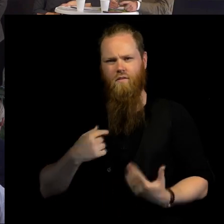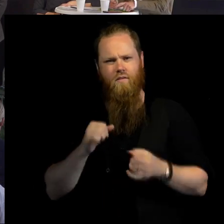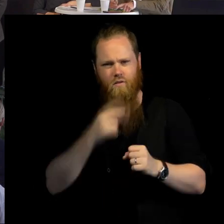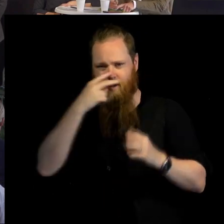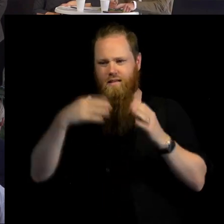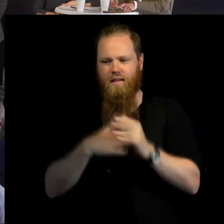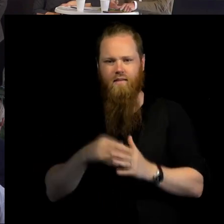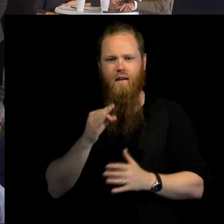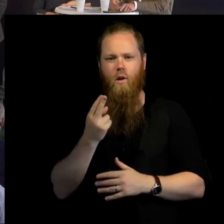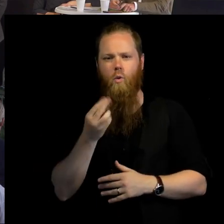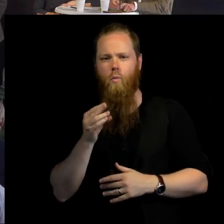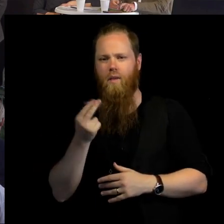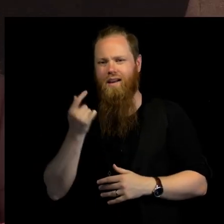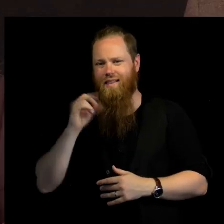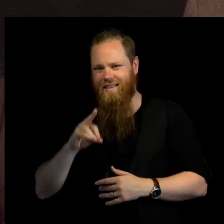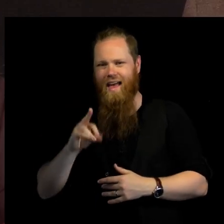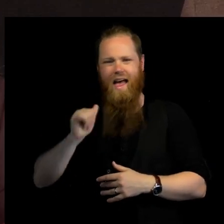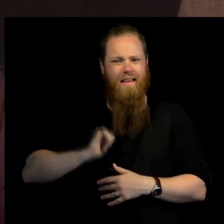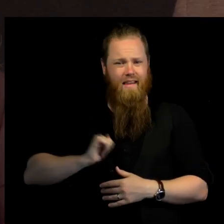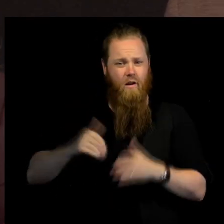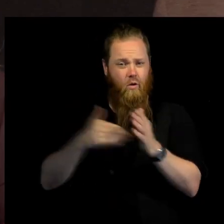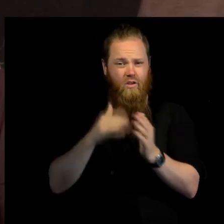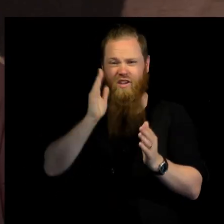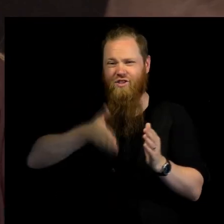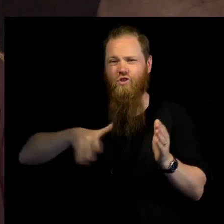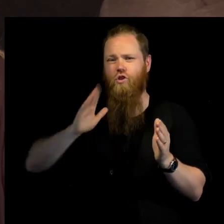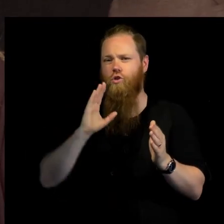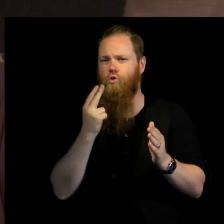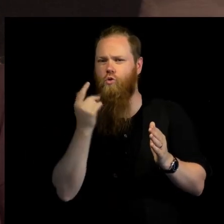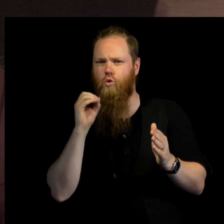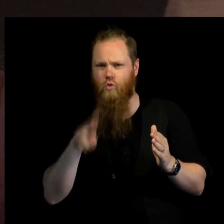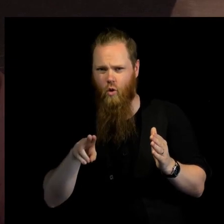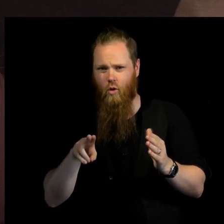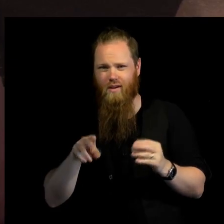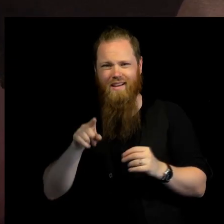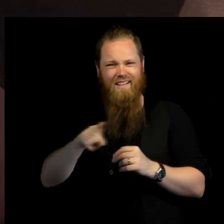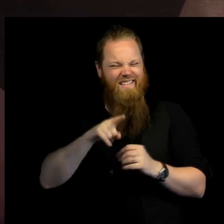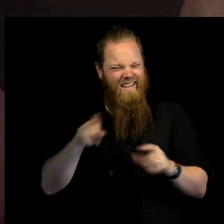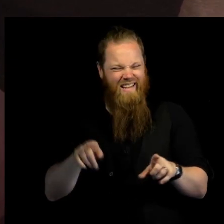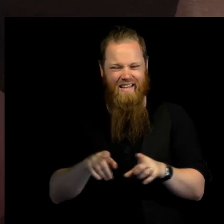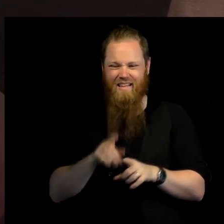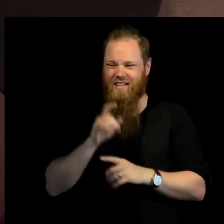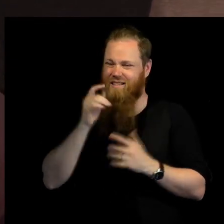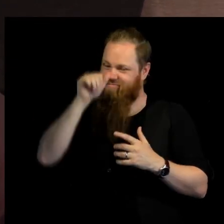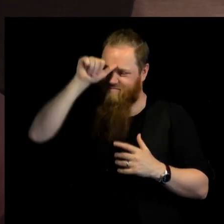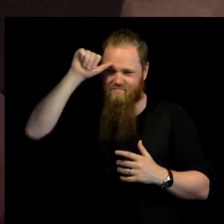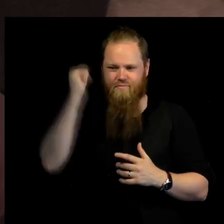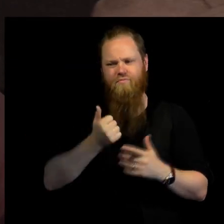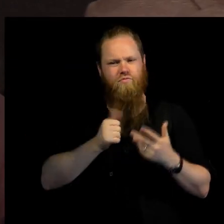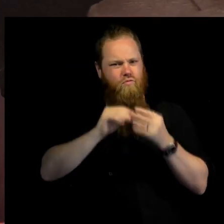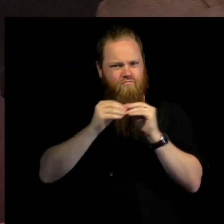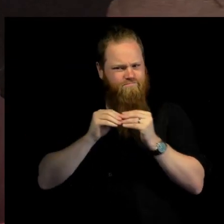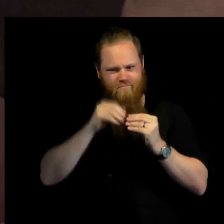in South Sudan is really a devilish puzzle in a way. It's totally complicated. And